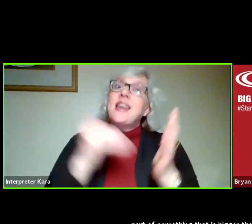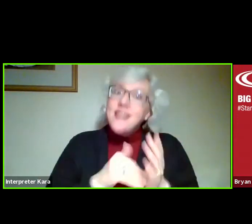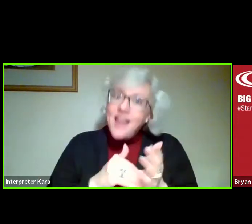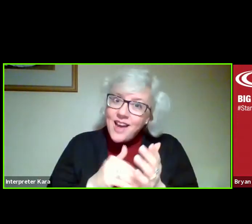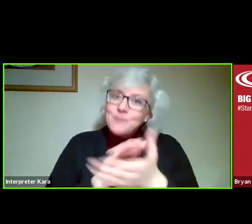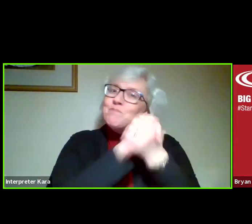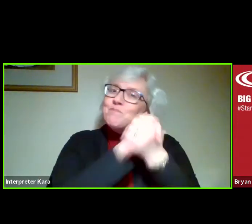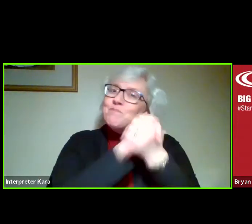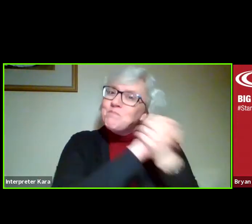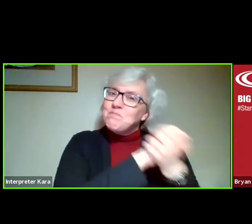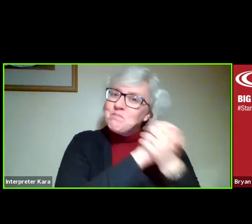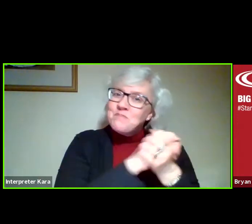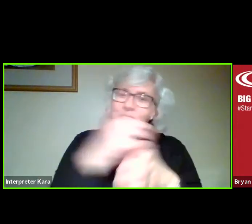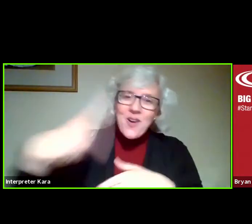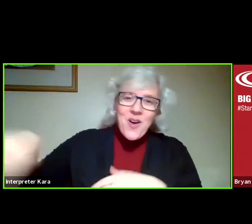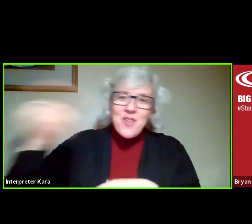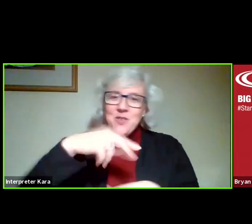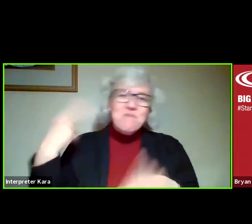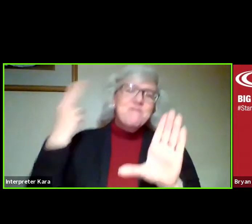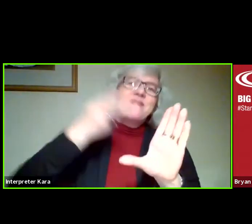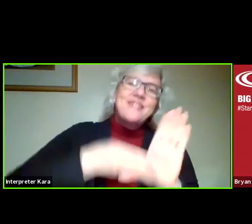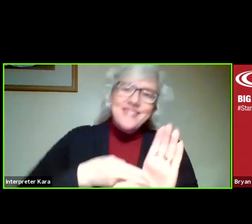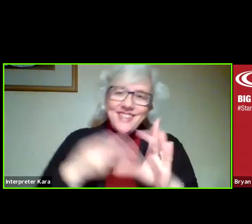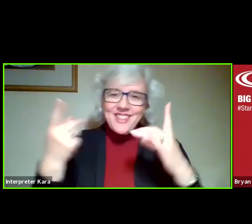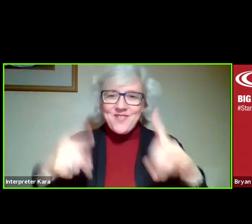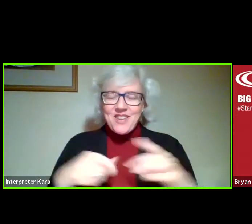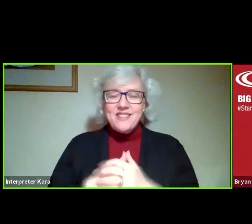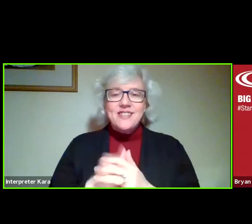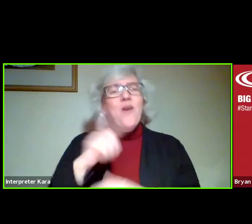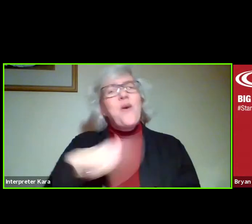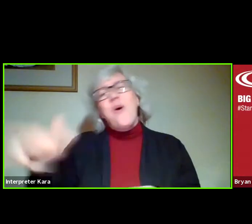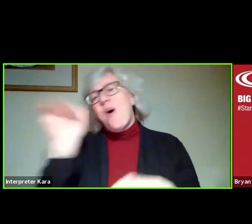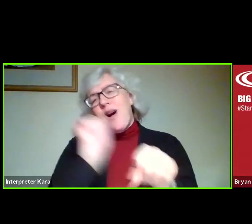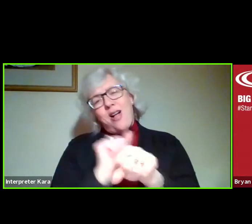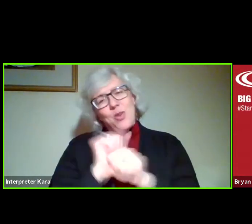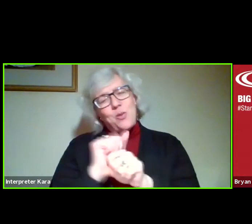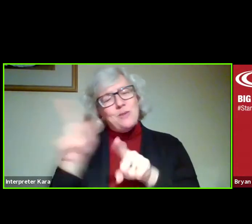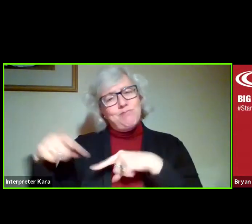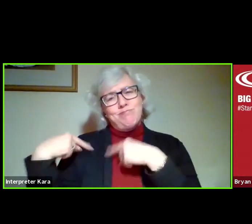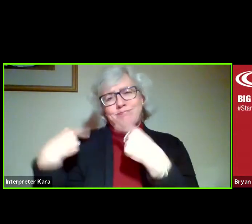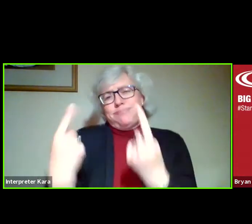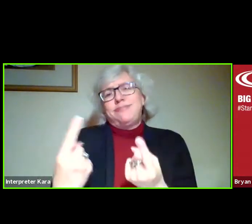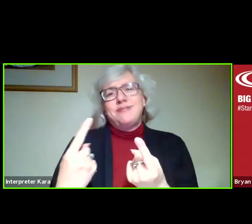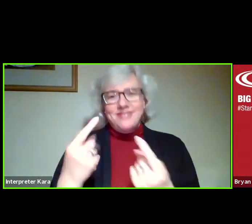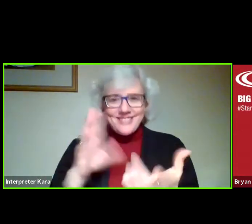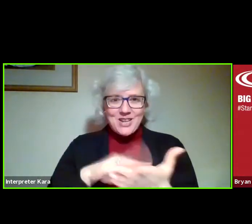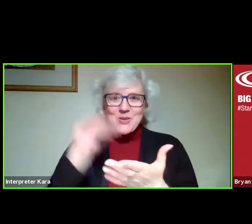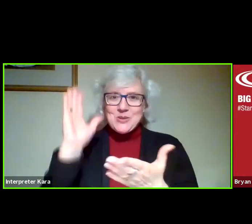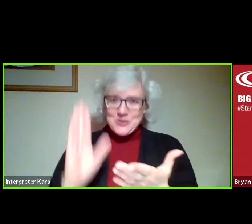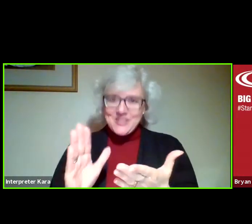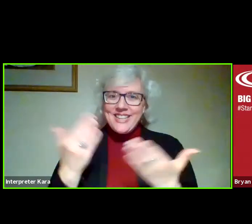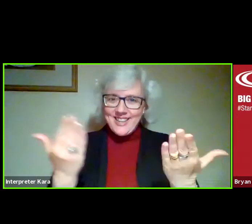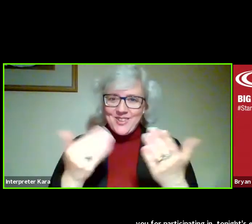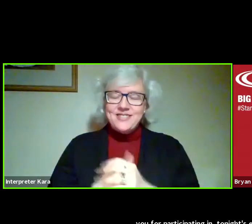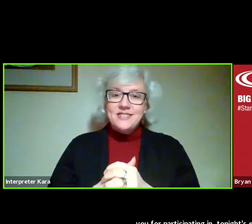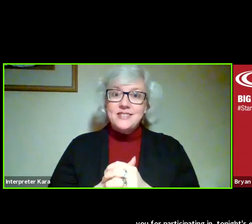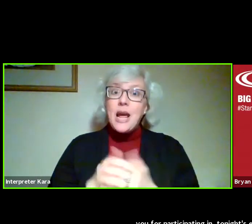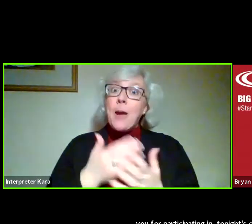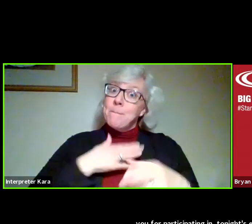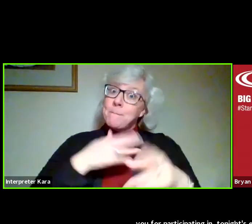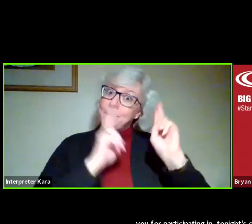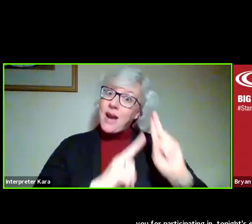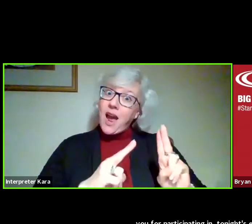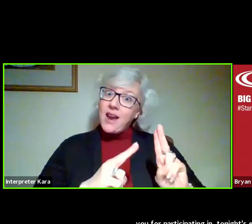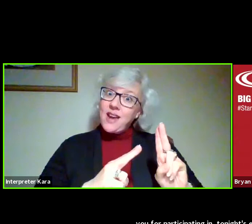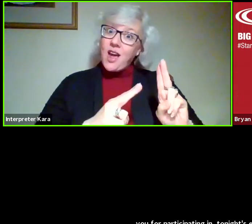you for participating in tonight's event and for all of the work that you've done while you're a student here at Gateway. It's now my honor to